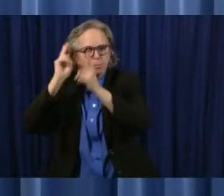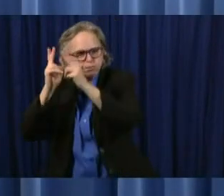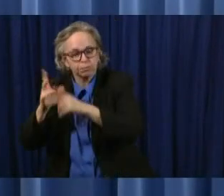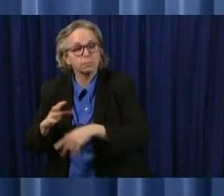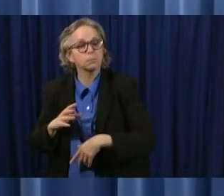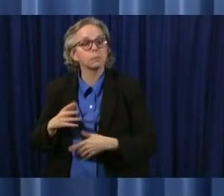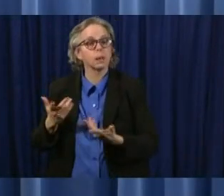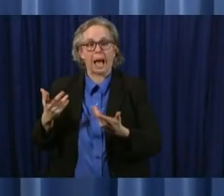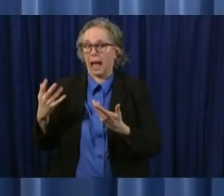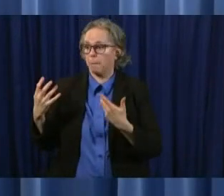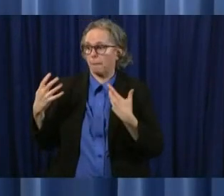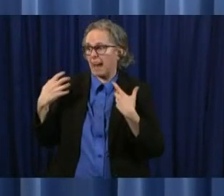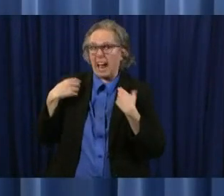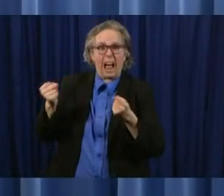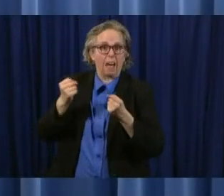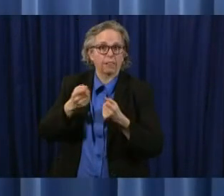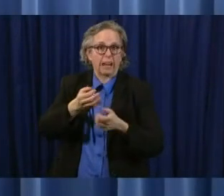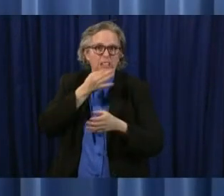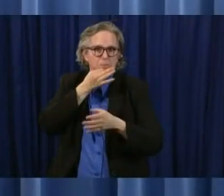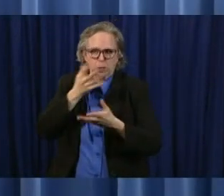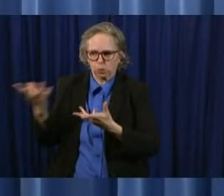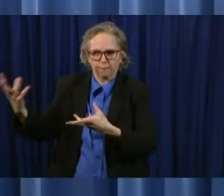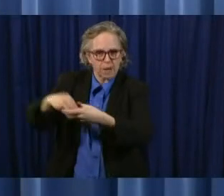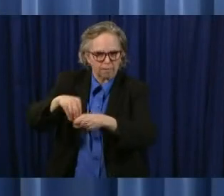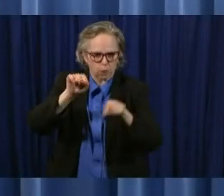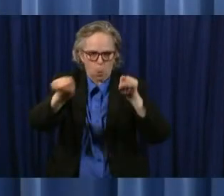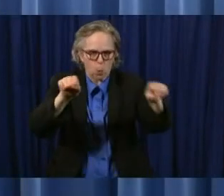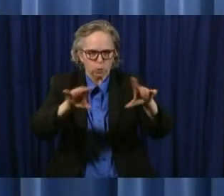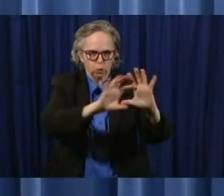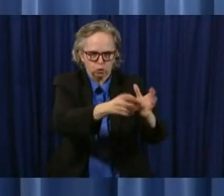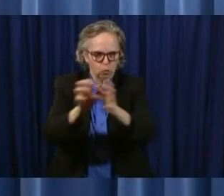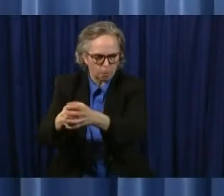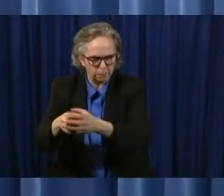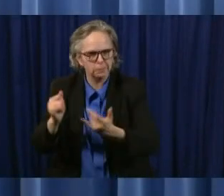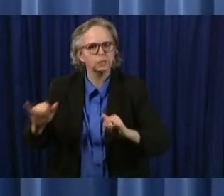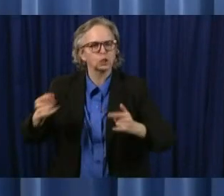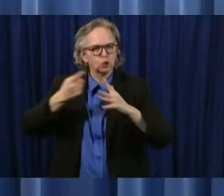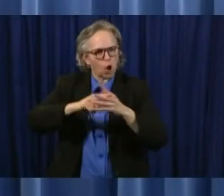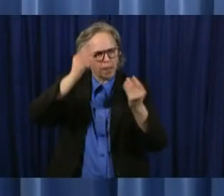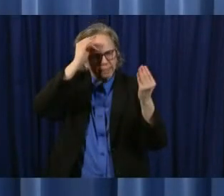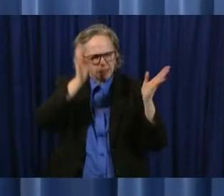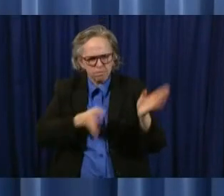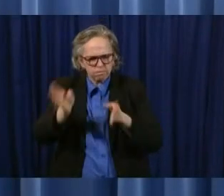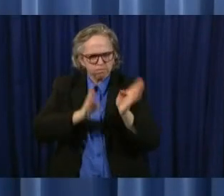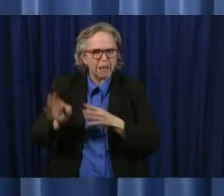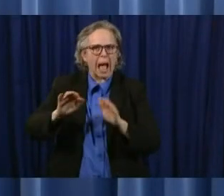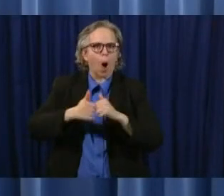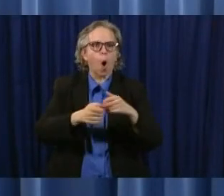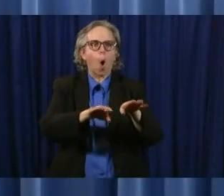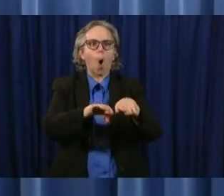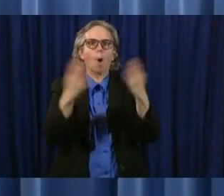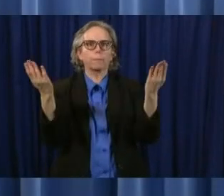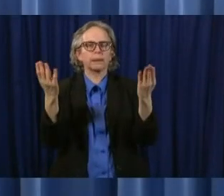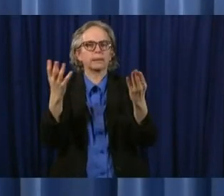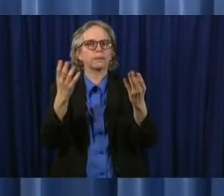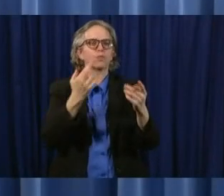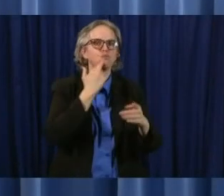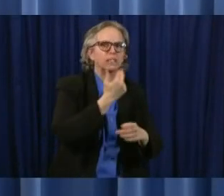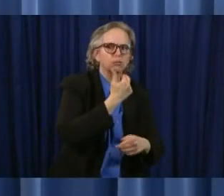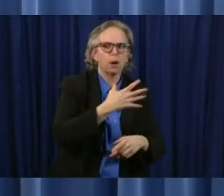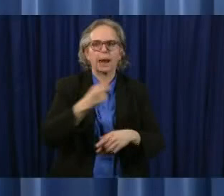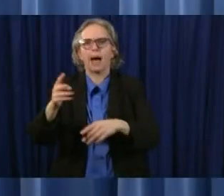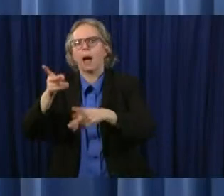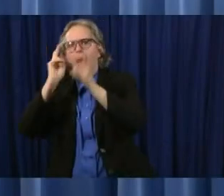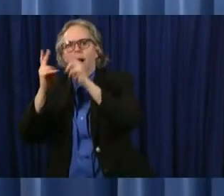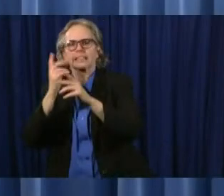up with some recommendations as we look to the future um in regard to our next steps uh in